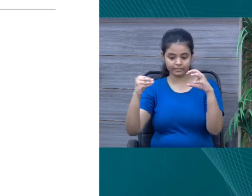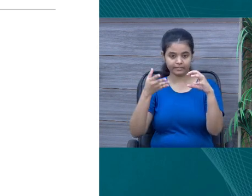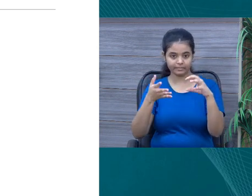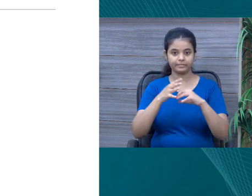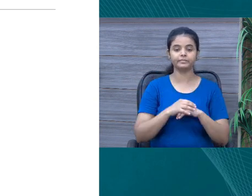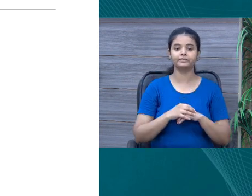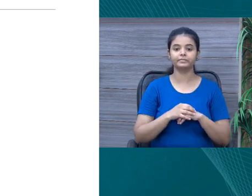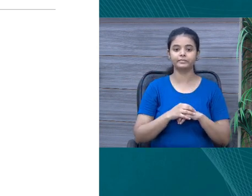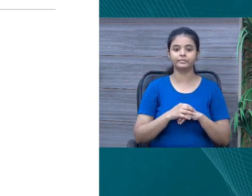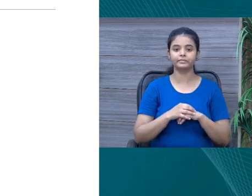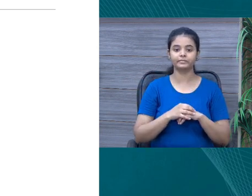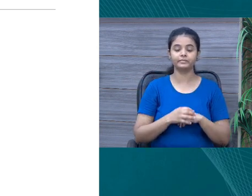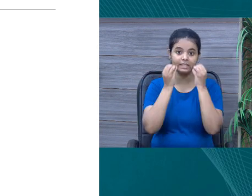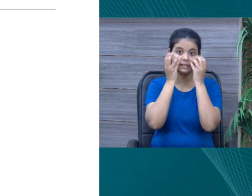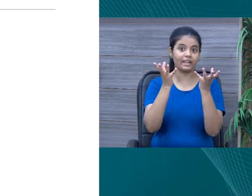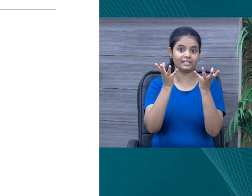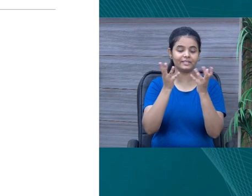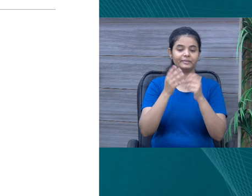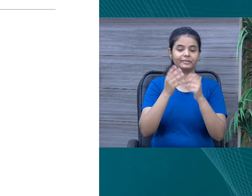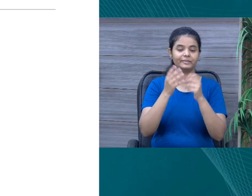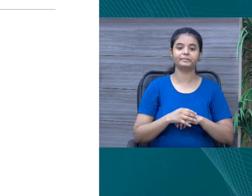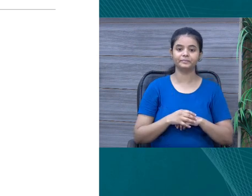surprised.